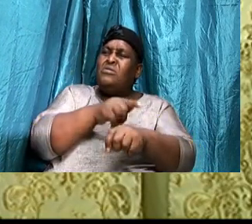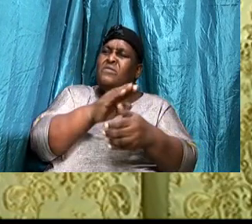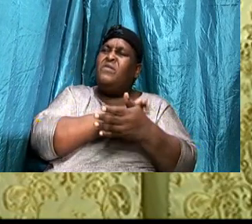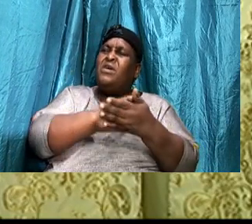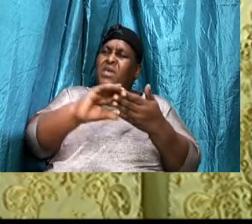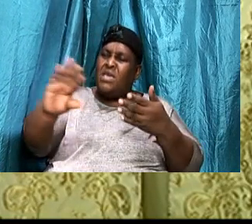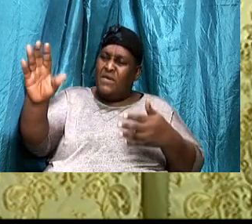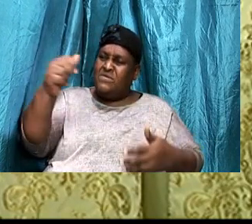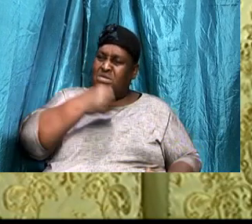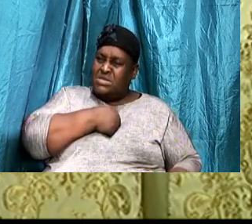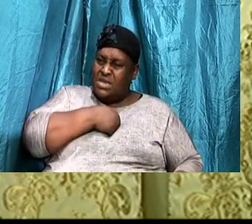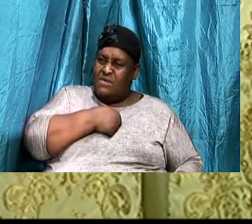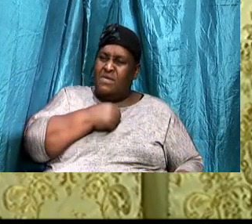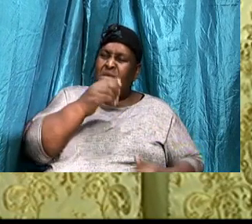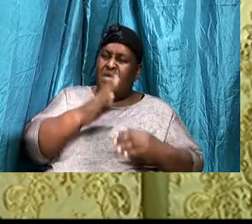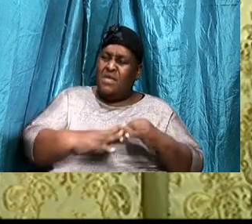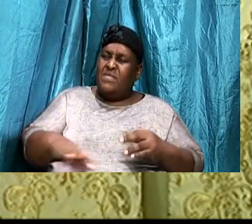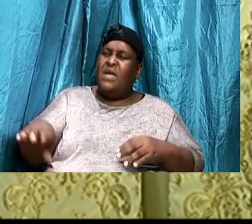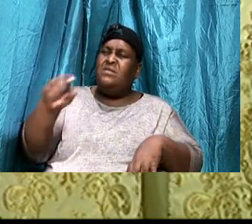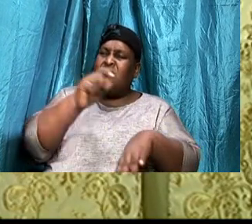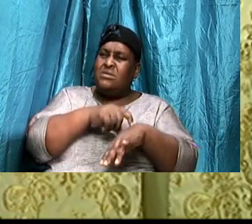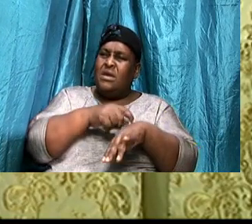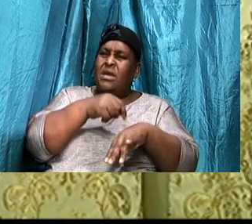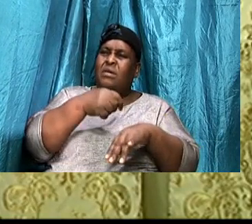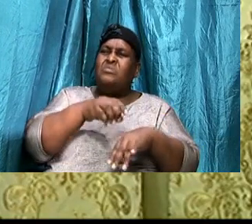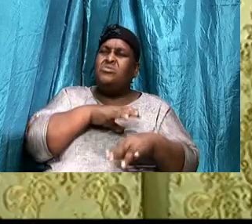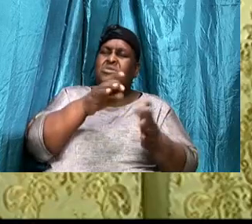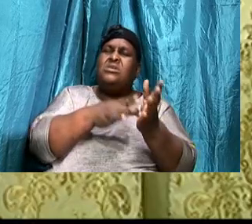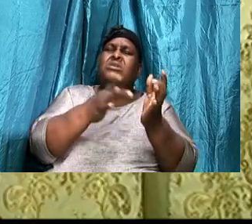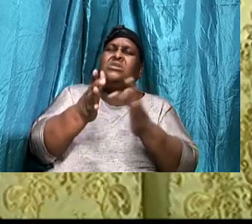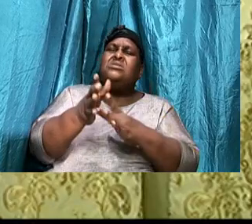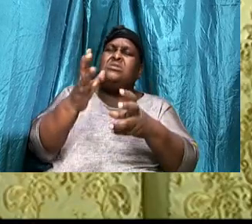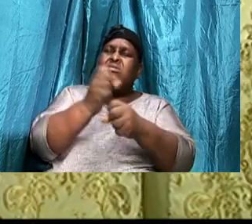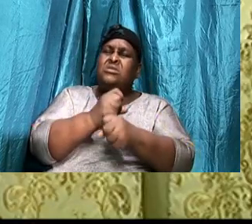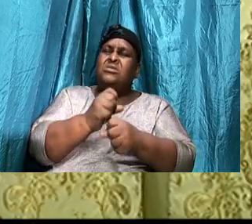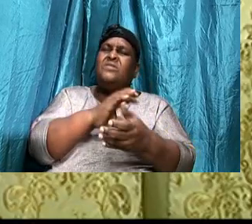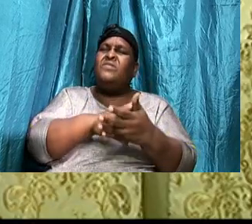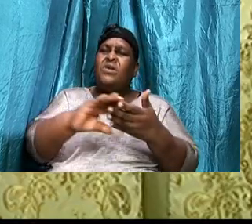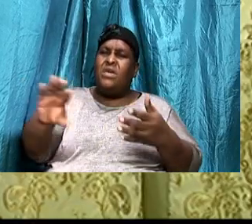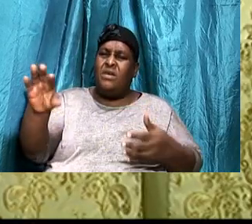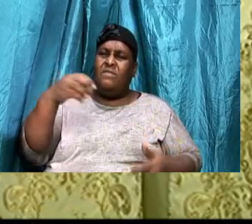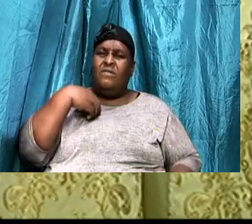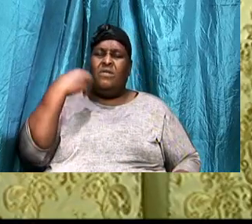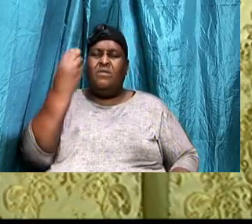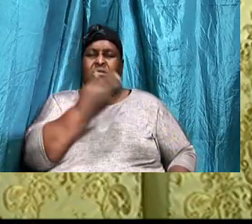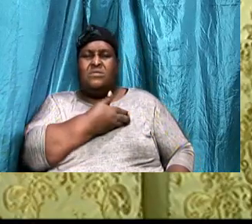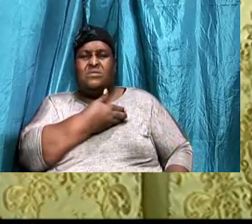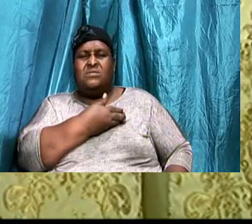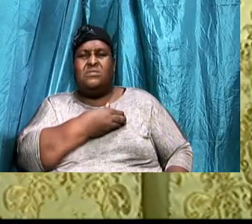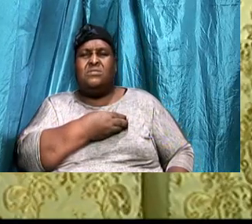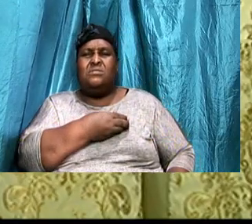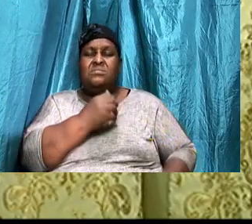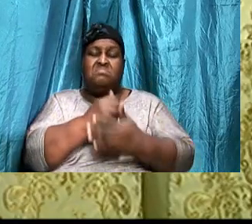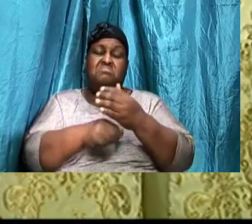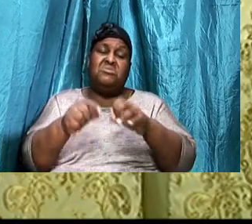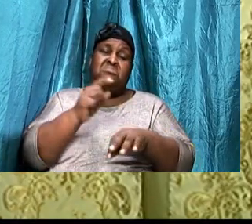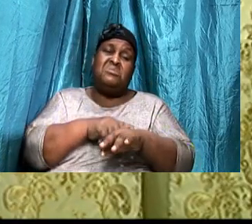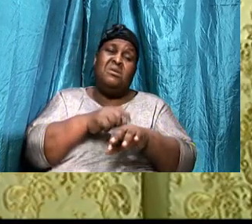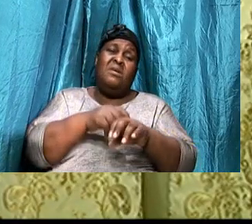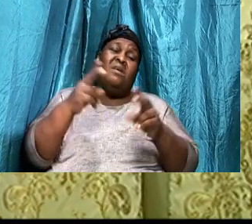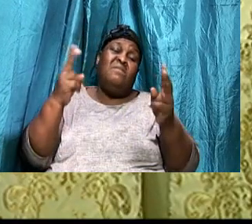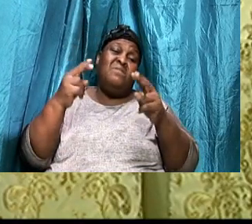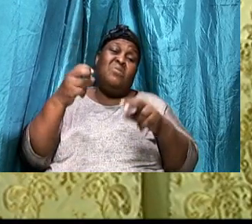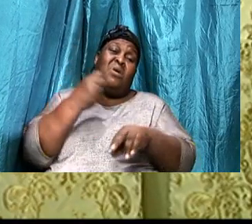Than the time, Christ takes, To forgive us, Sometimes we are very hard, To ourselves, And